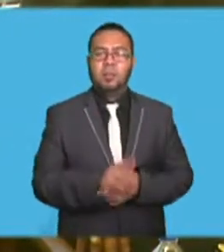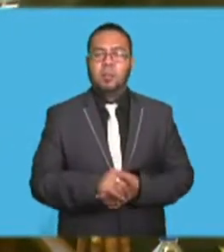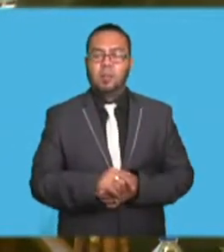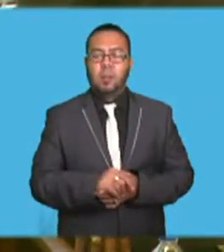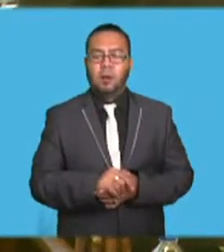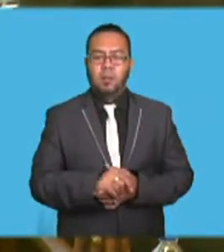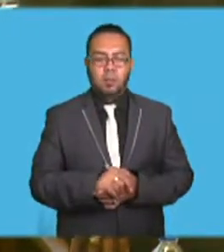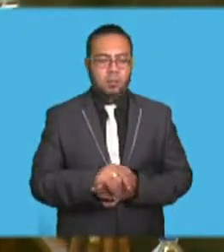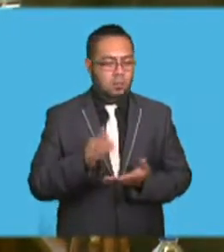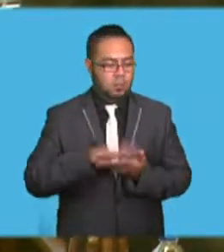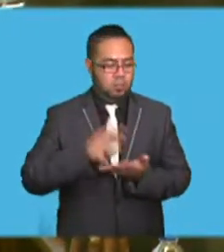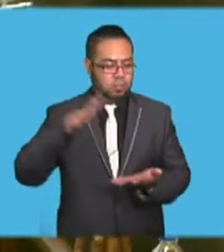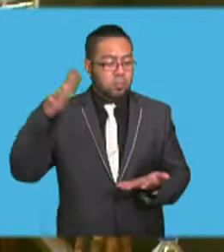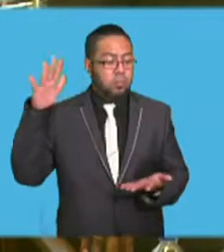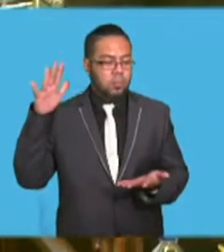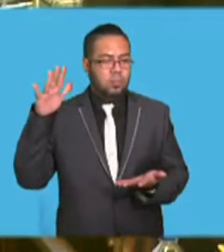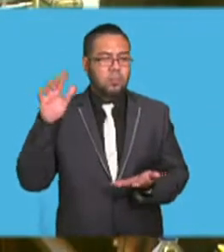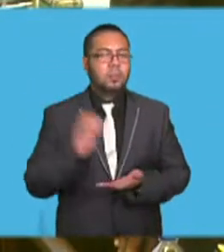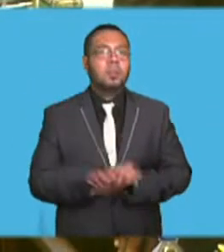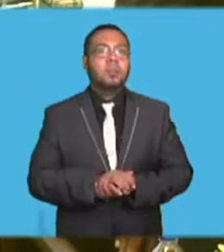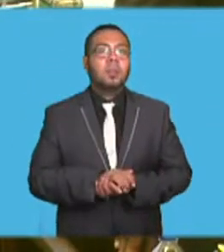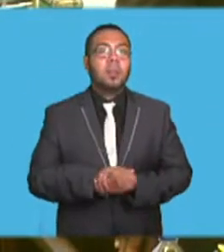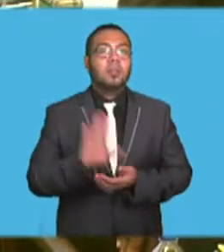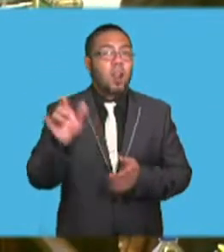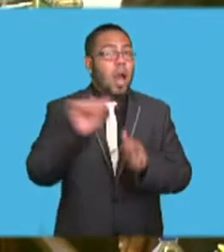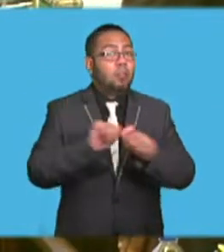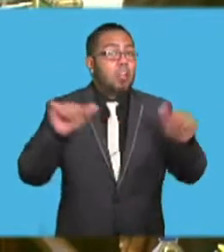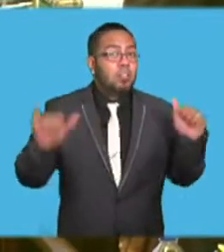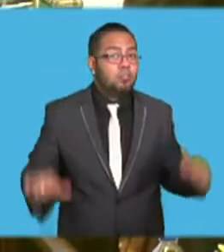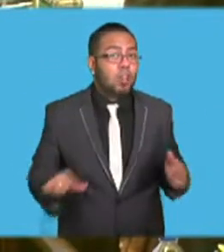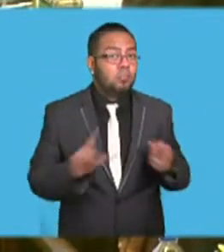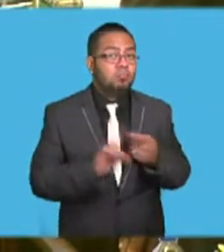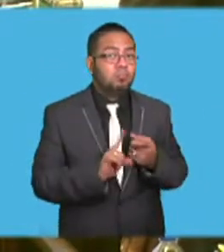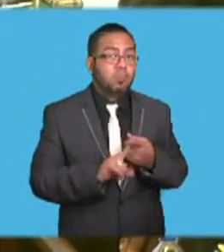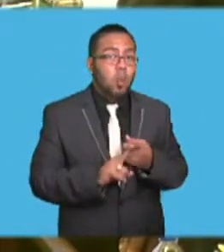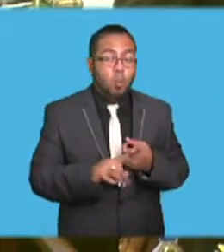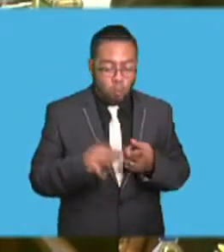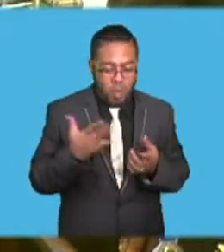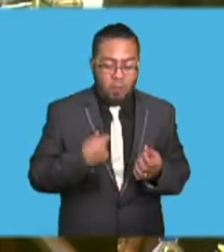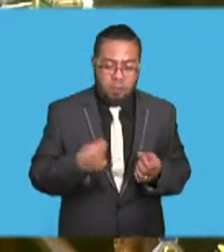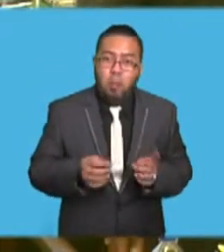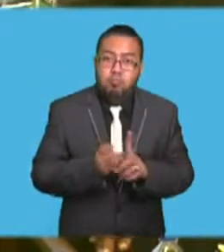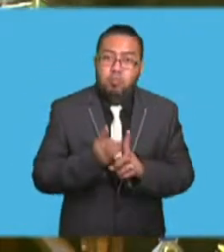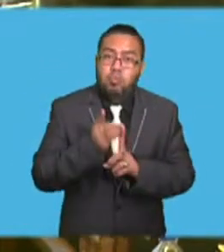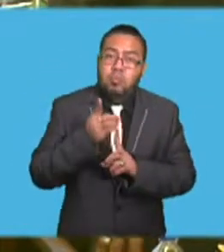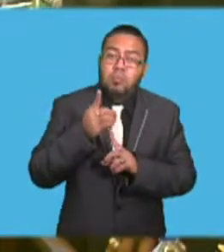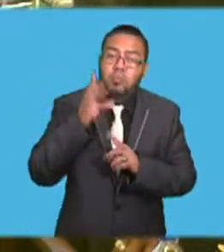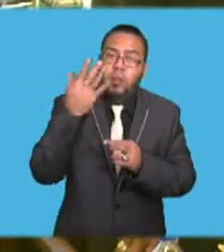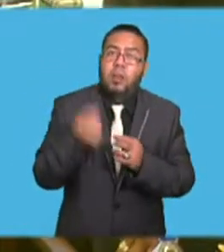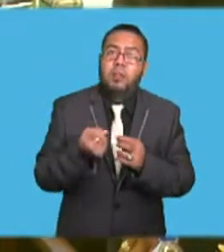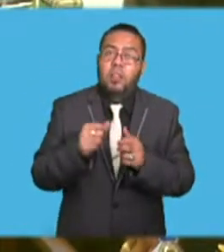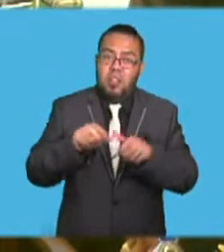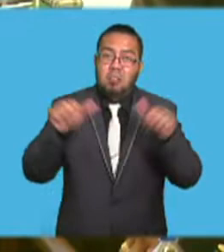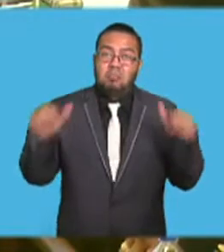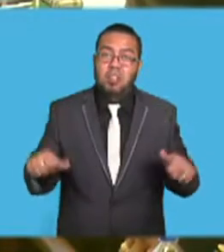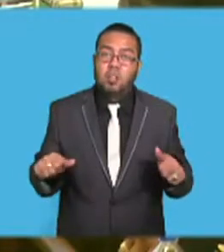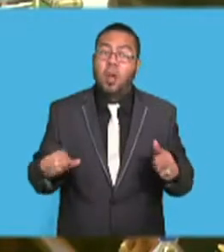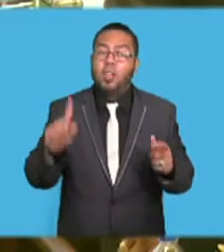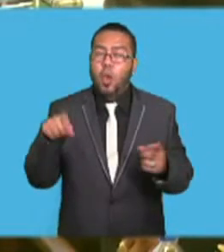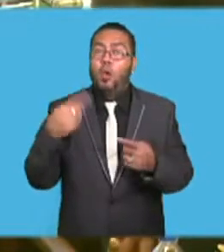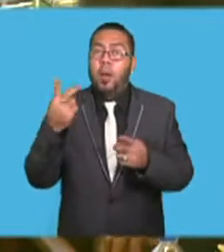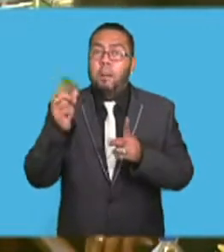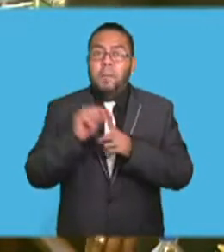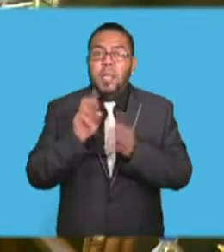One is on land use. And, of course, agriculture. We have made some progress. The Honorable Prime Minister will speak on it today.